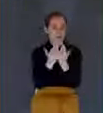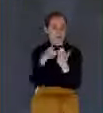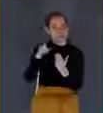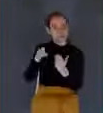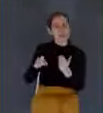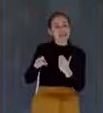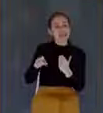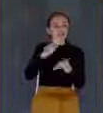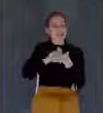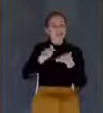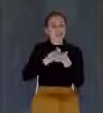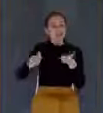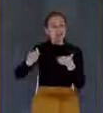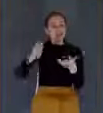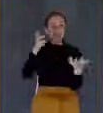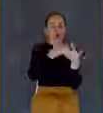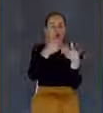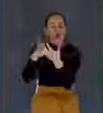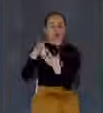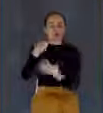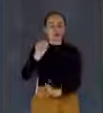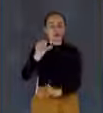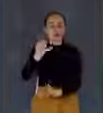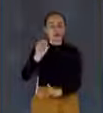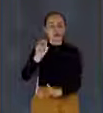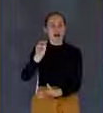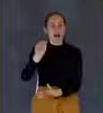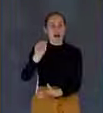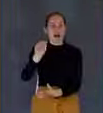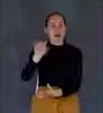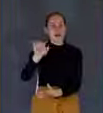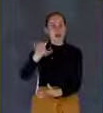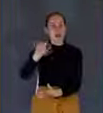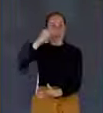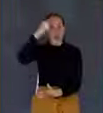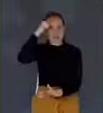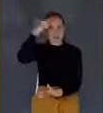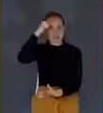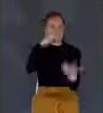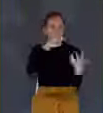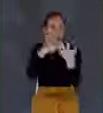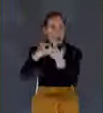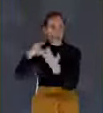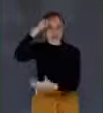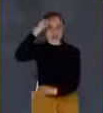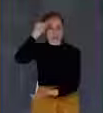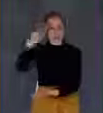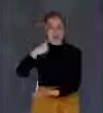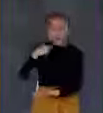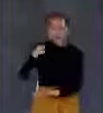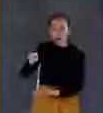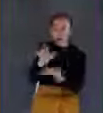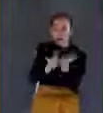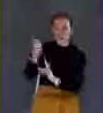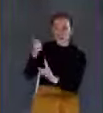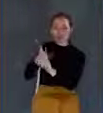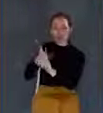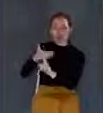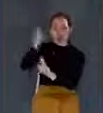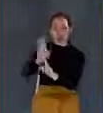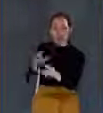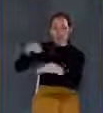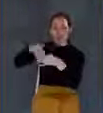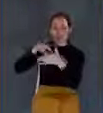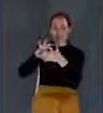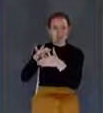Jesus had to know the day and the hour because he's God incarnate. So Jesus must have known and chosen not to tell the